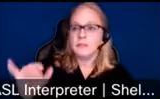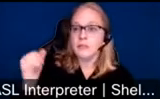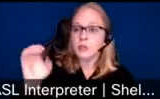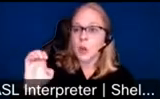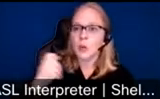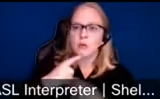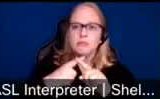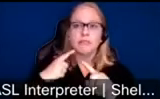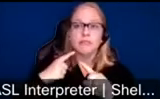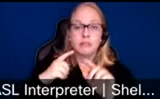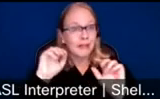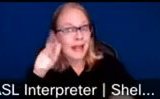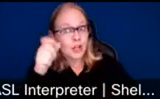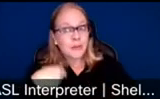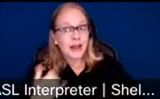Okay, great. Can you hear me?